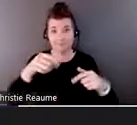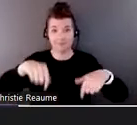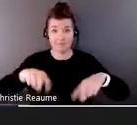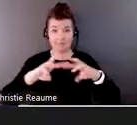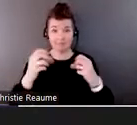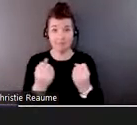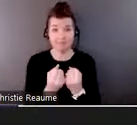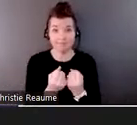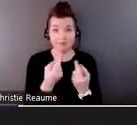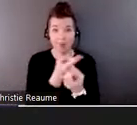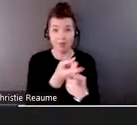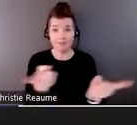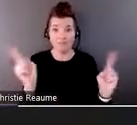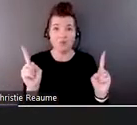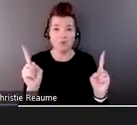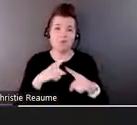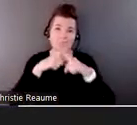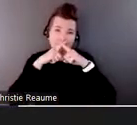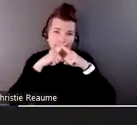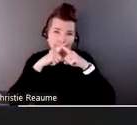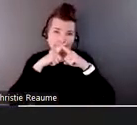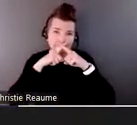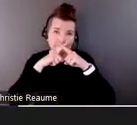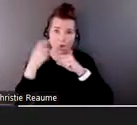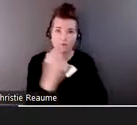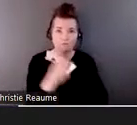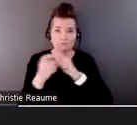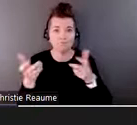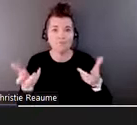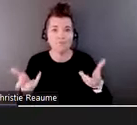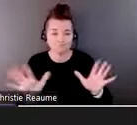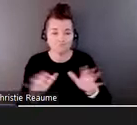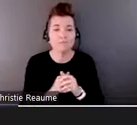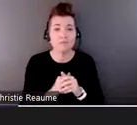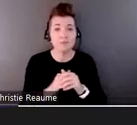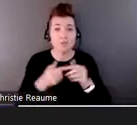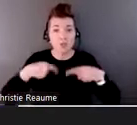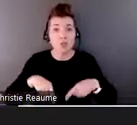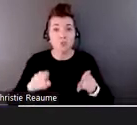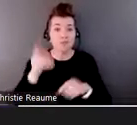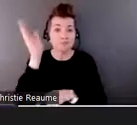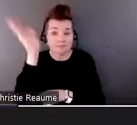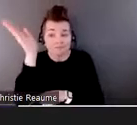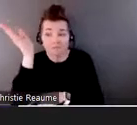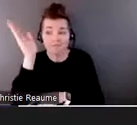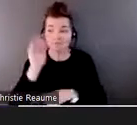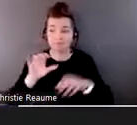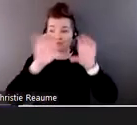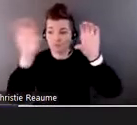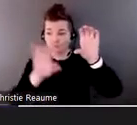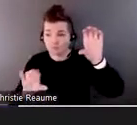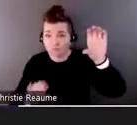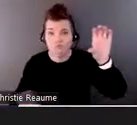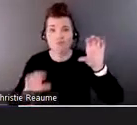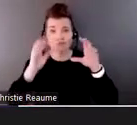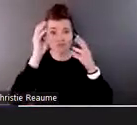Our speakers will be visible during the presentation and during the question panel discussion that we have. We